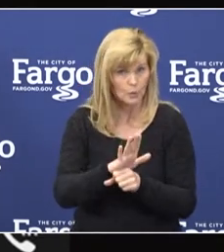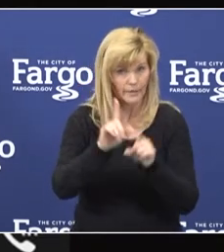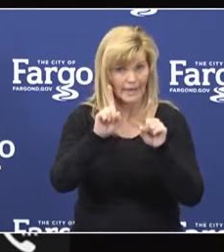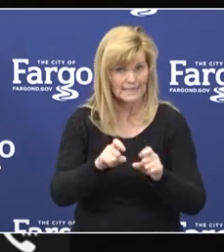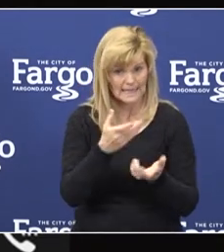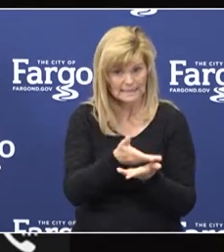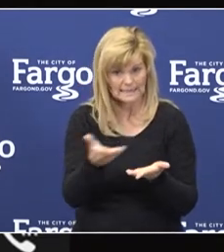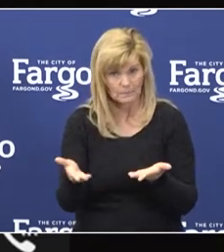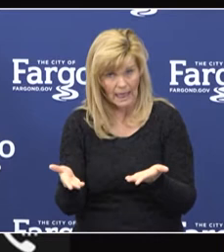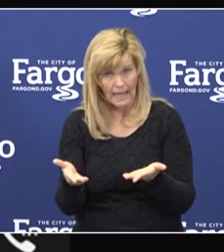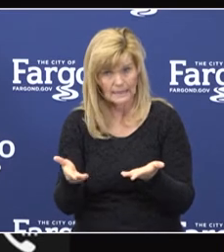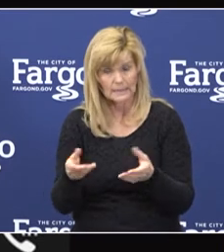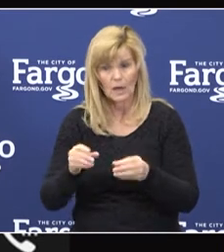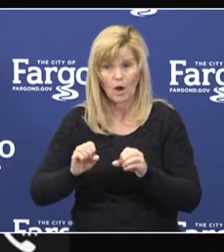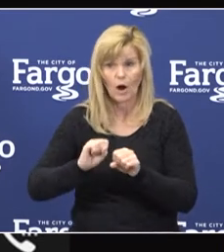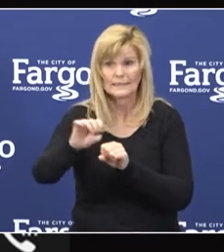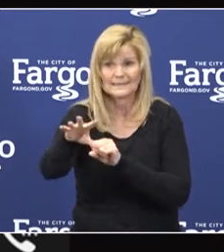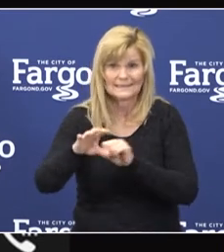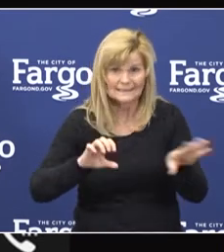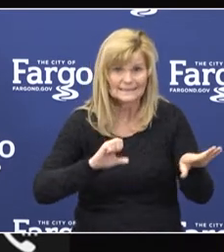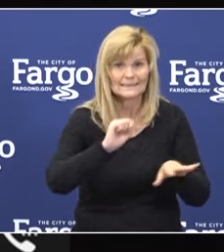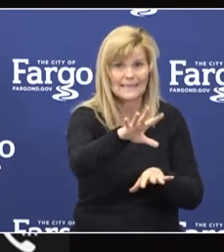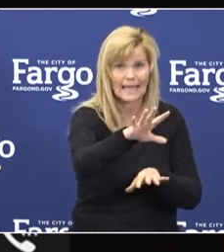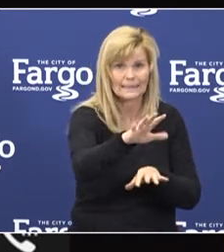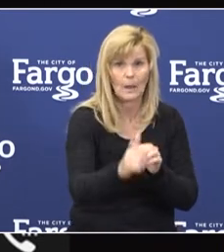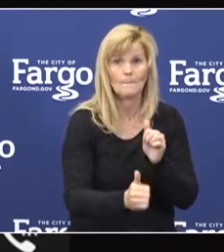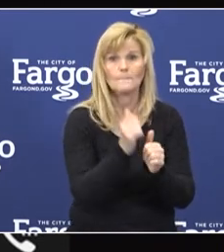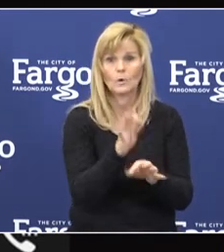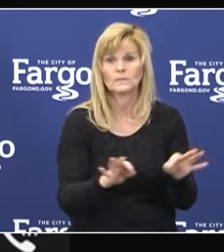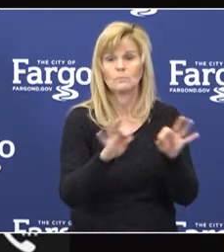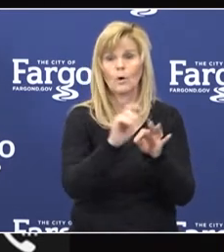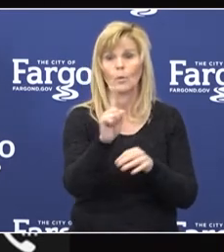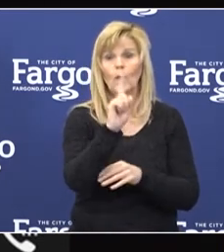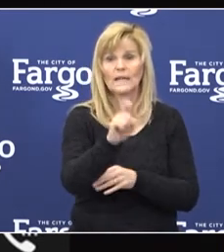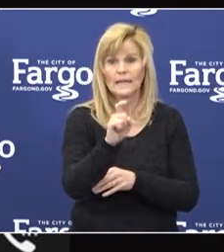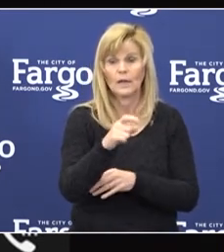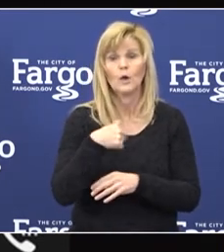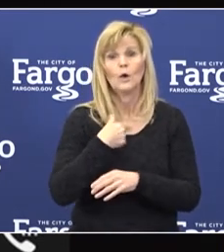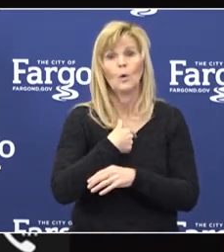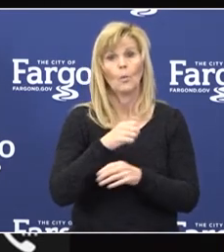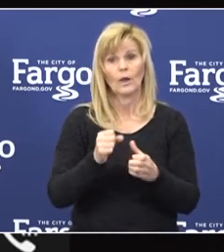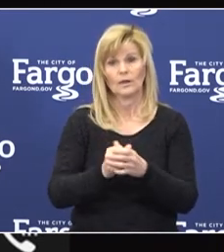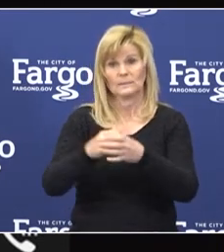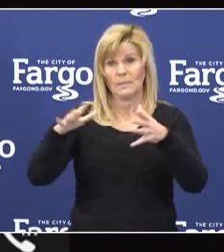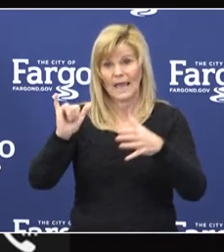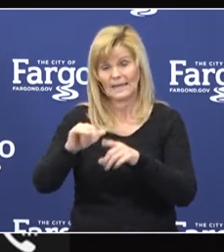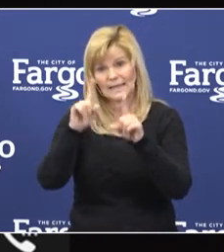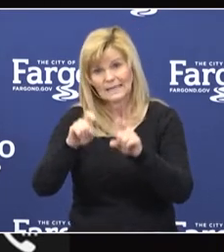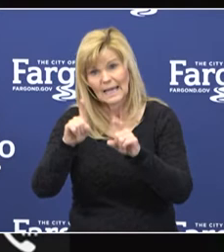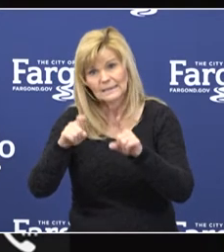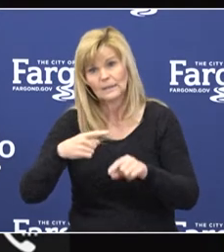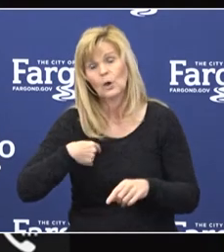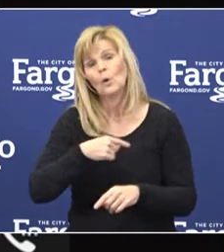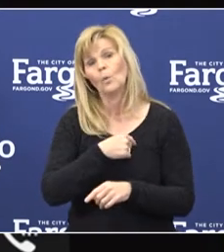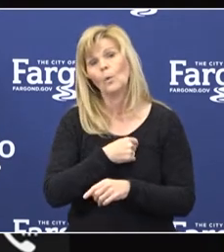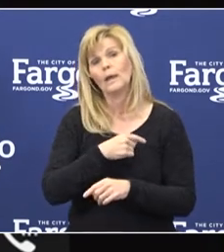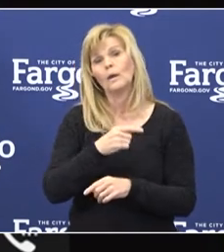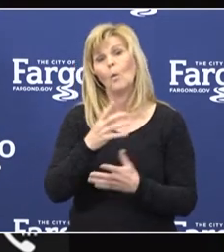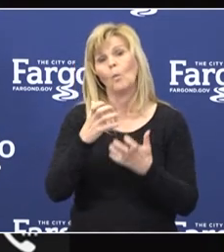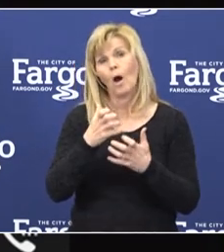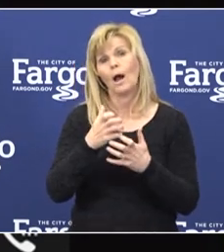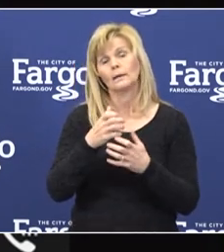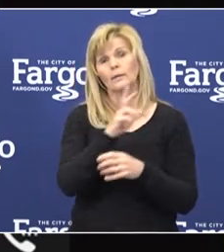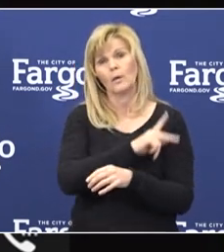are moved efficiently where they are needed. We're expanding their testing. We're going to ensure that the personal protective